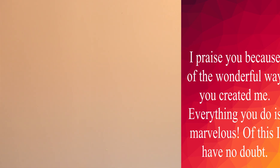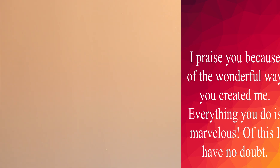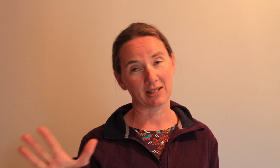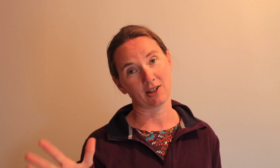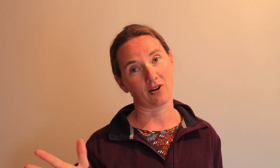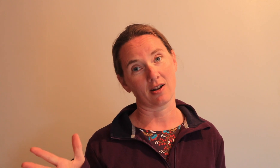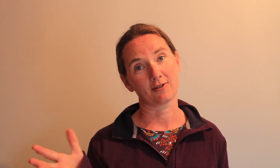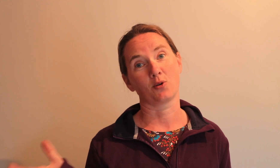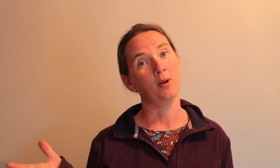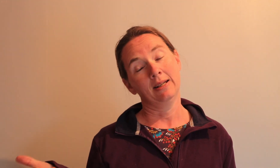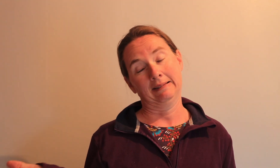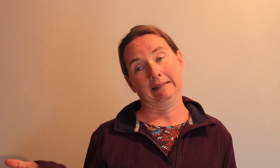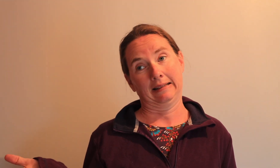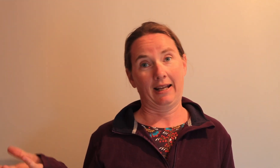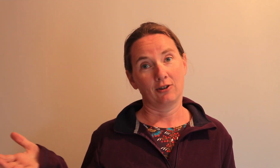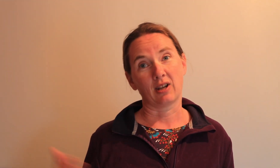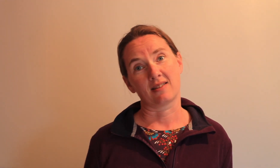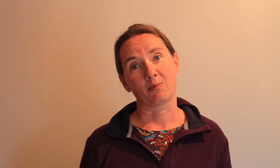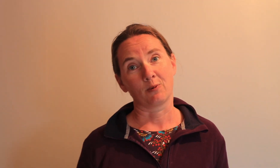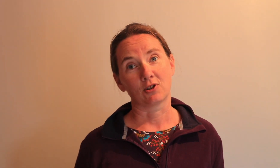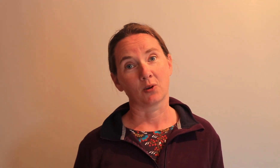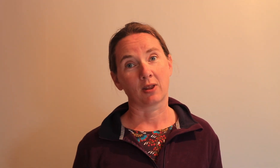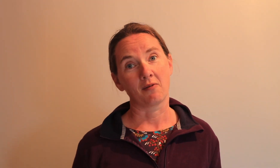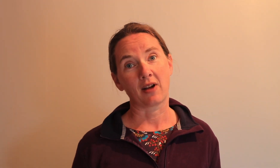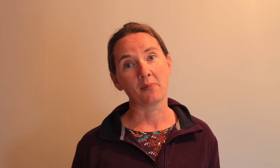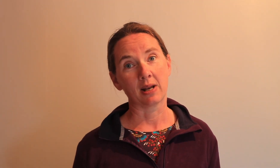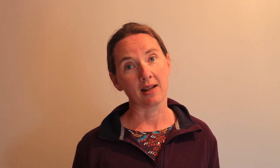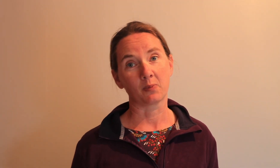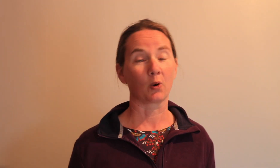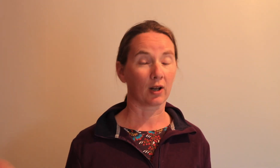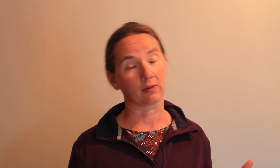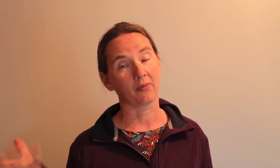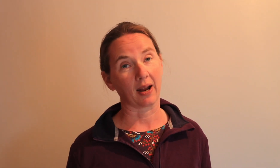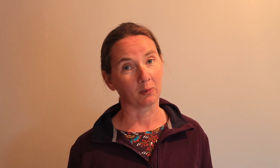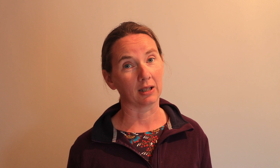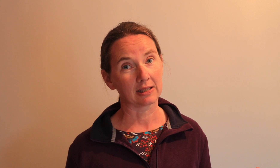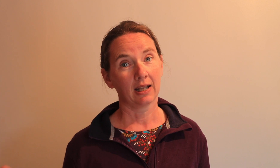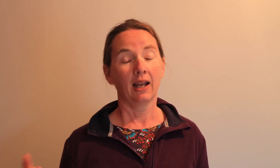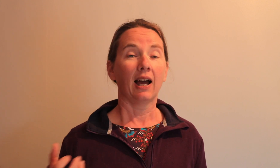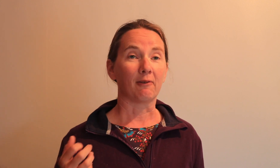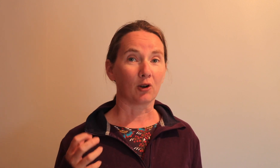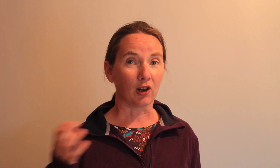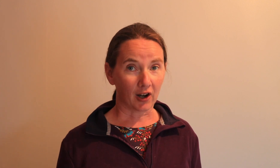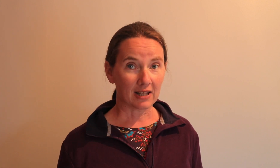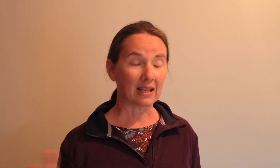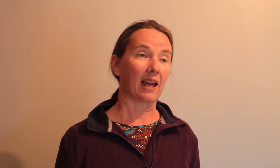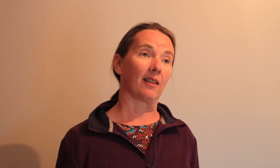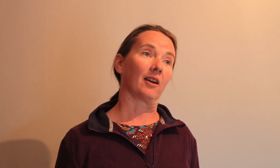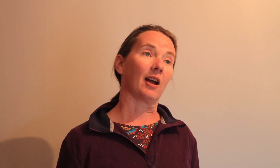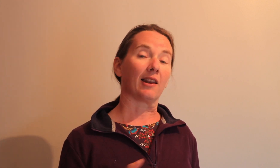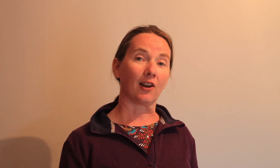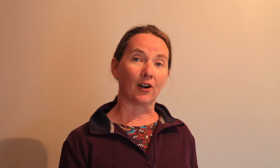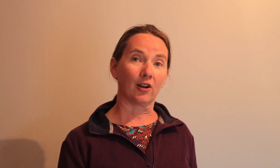you've got five weeks to learn it so you guys can probably do it within five minutes but we're going to give you five weeks and we're going to learn it